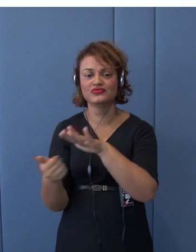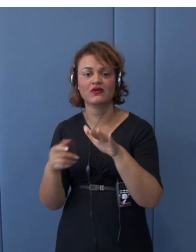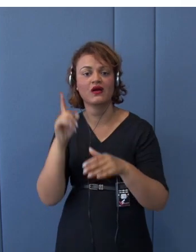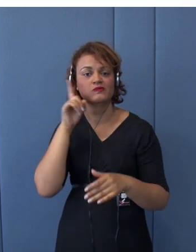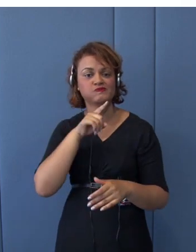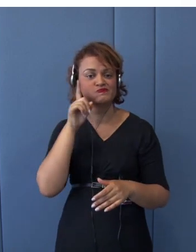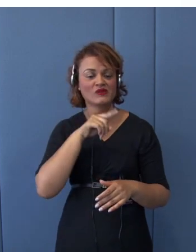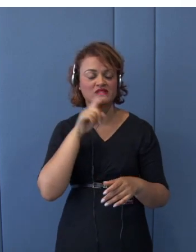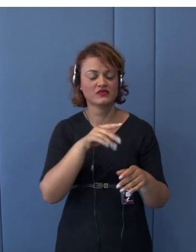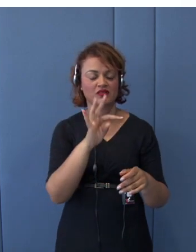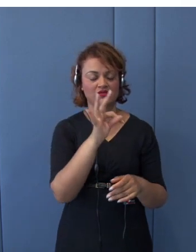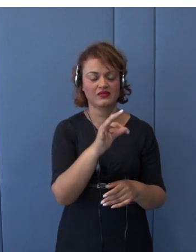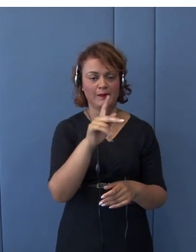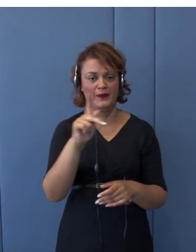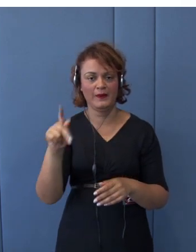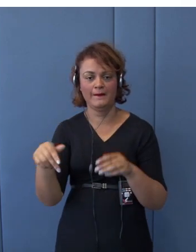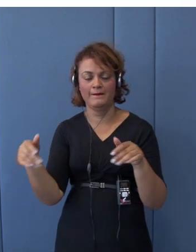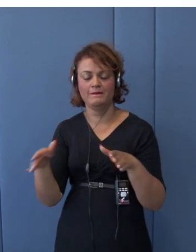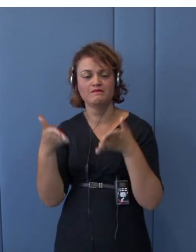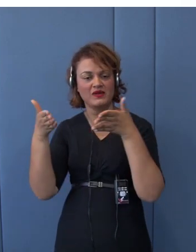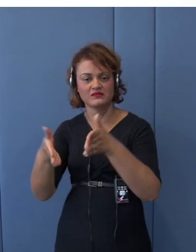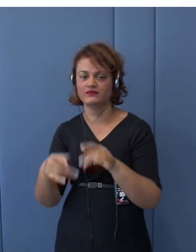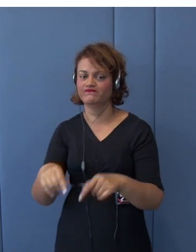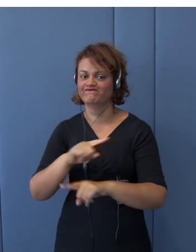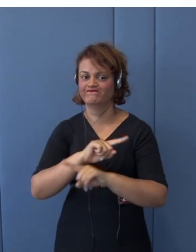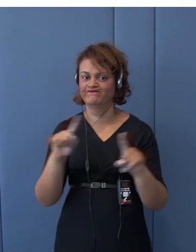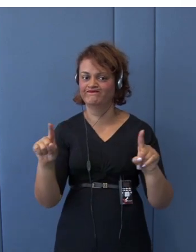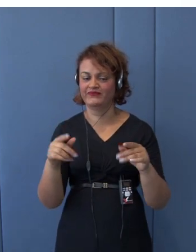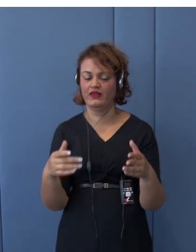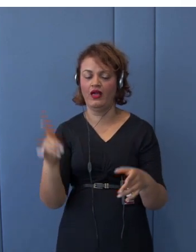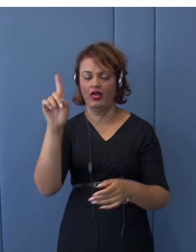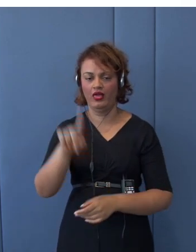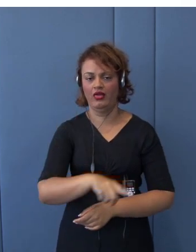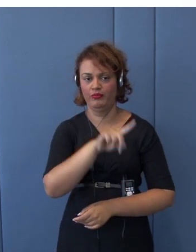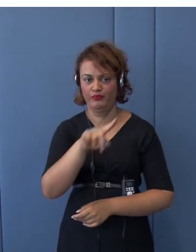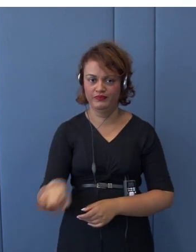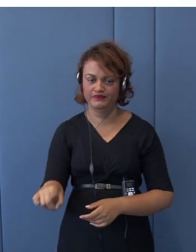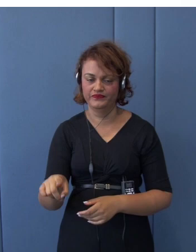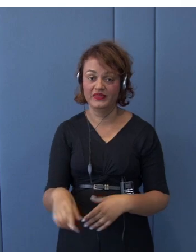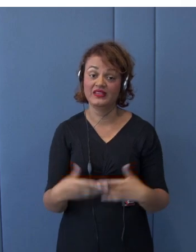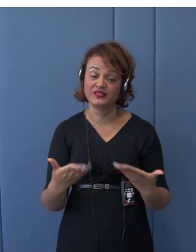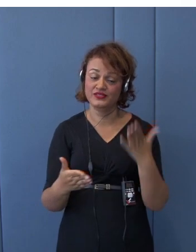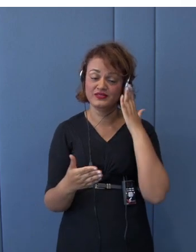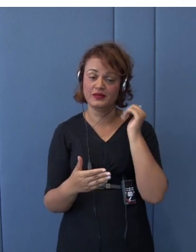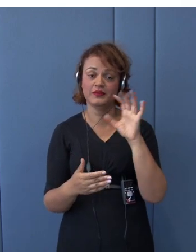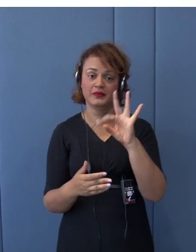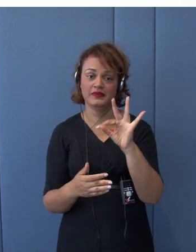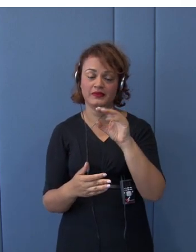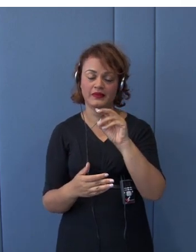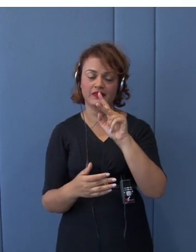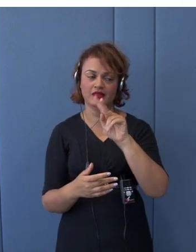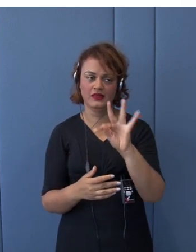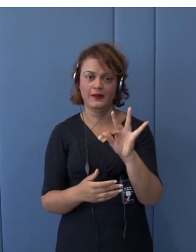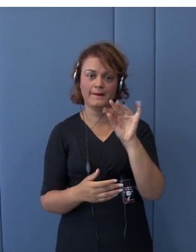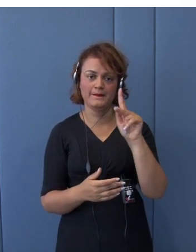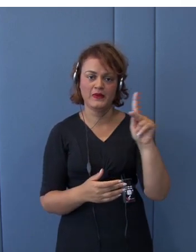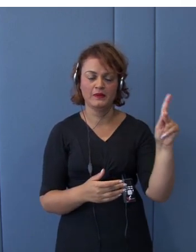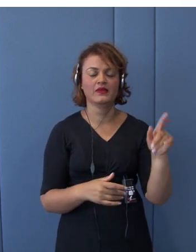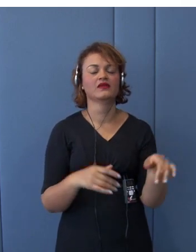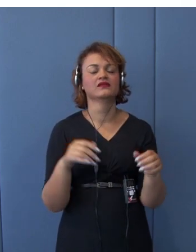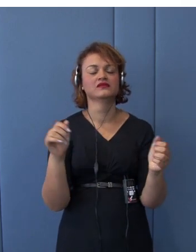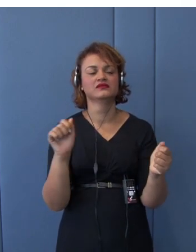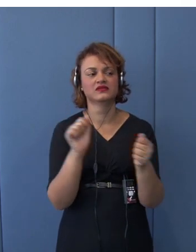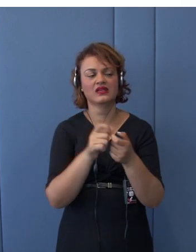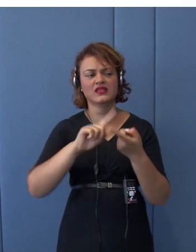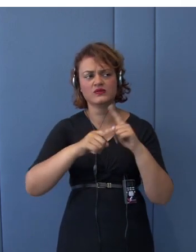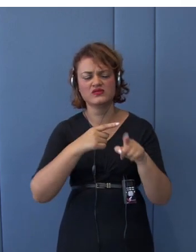TPP, as you know, it has been under negotiation since 2010 onward. And there are 11 countries